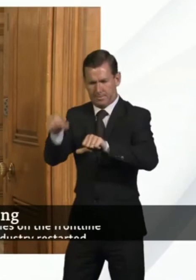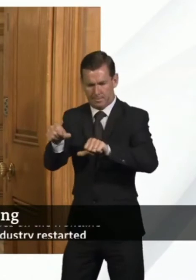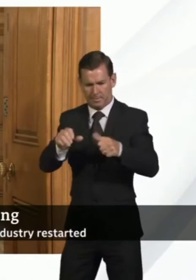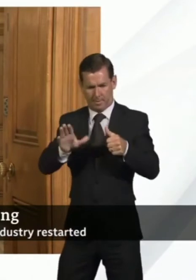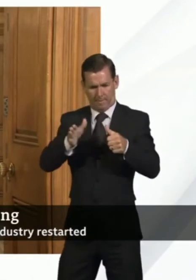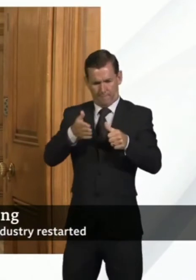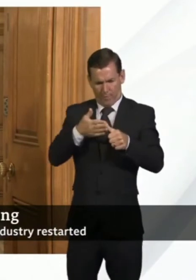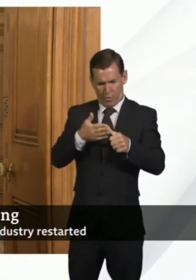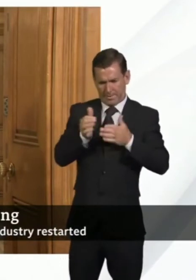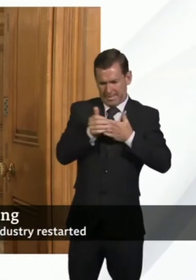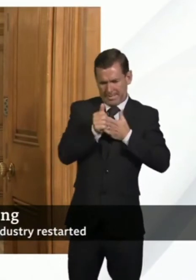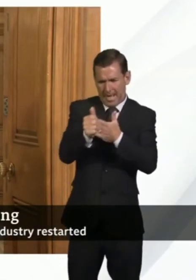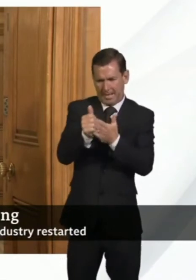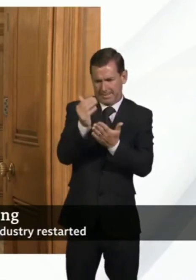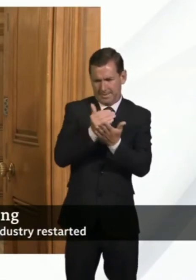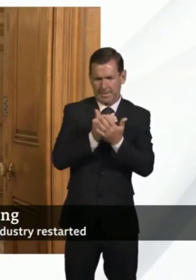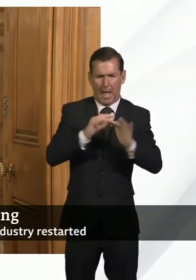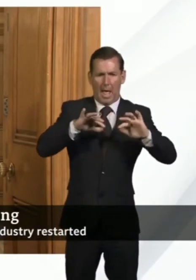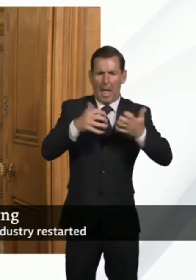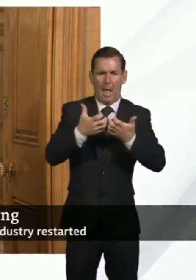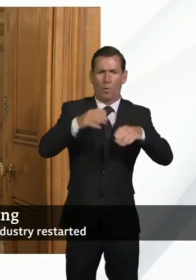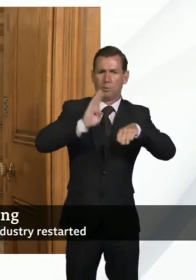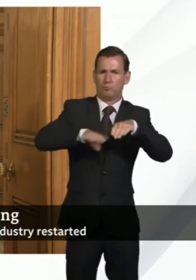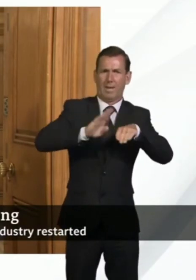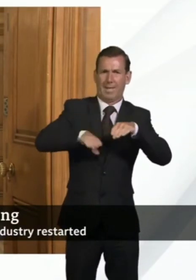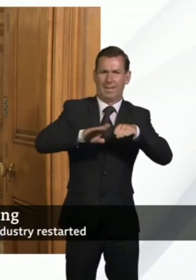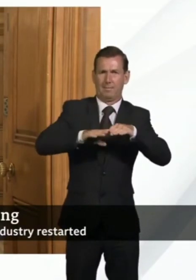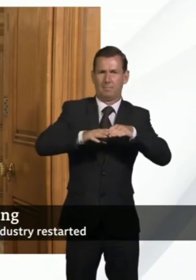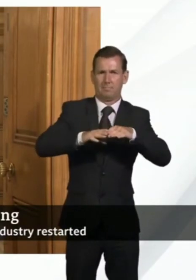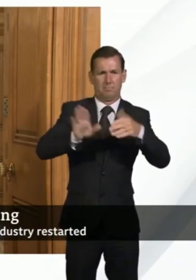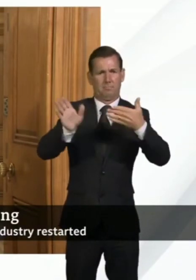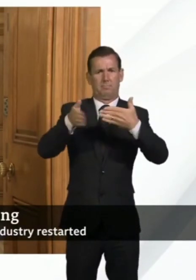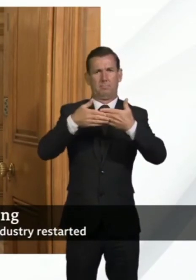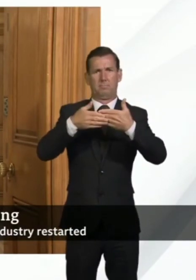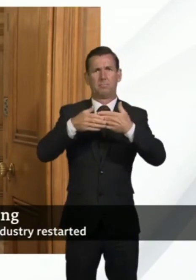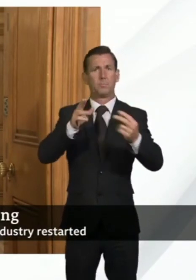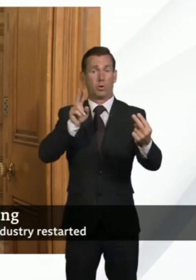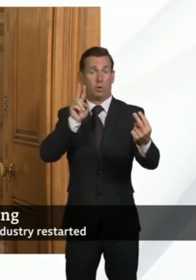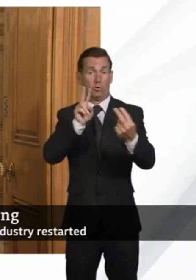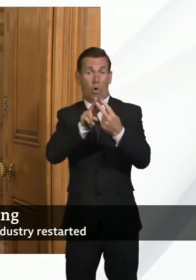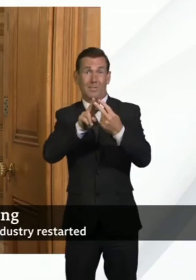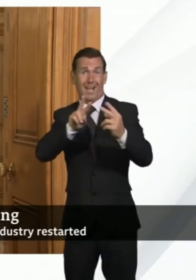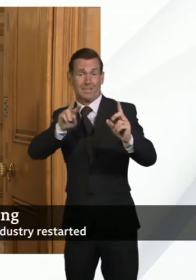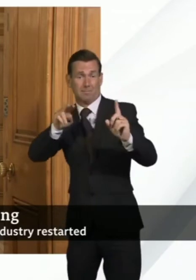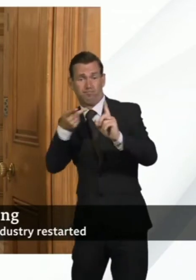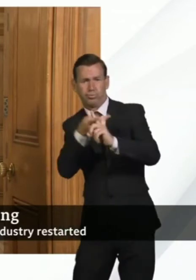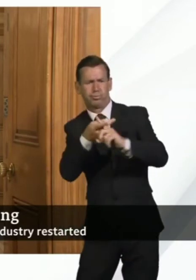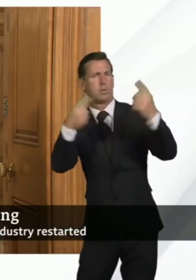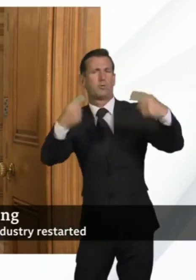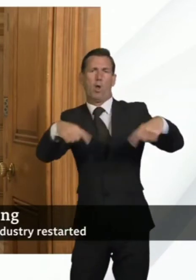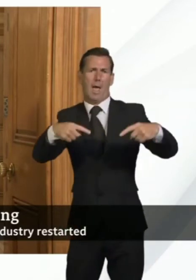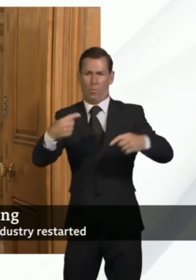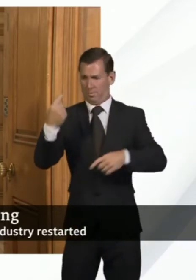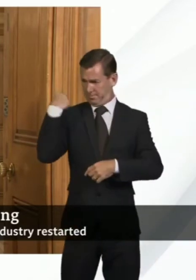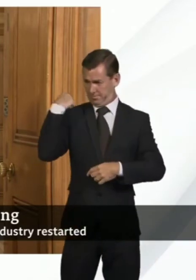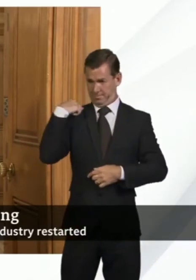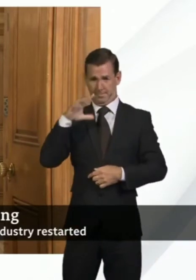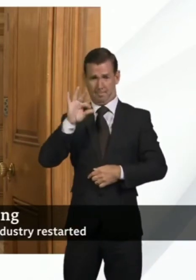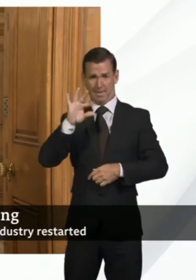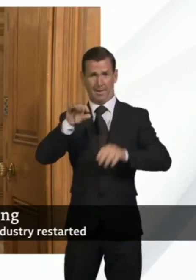carrying out training behind closed doors that's non-contact training those guidelines have already been published earlier this week